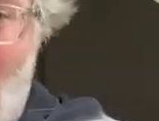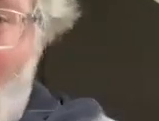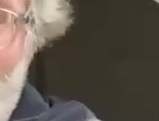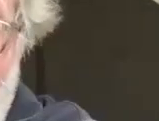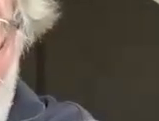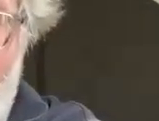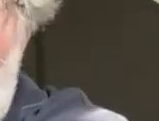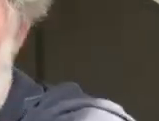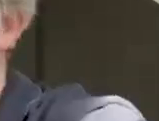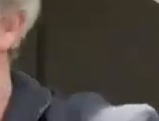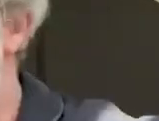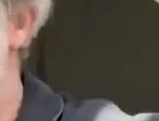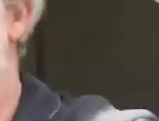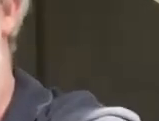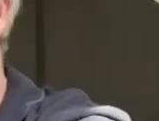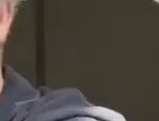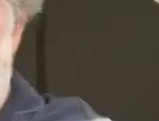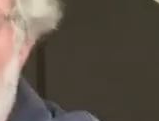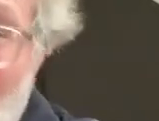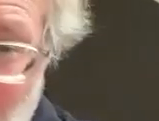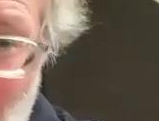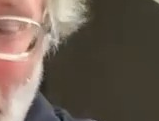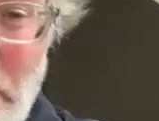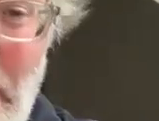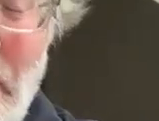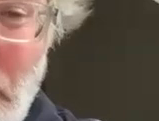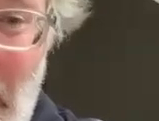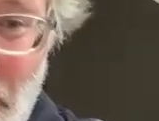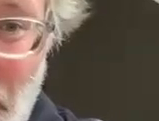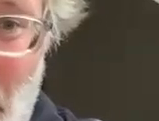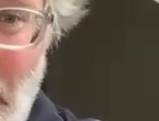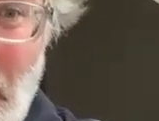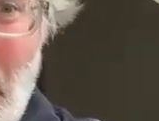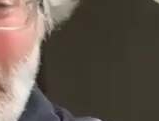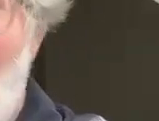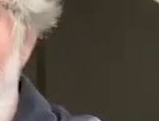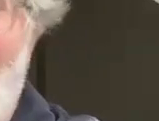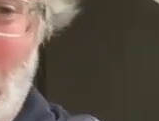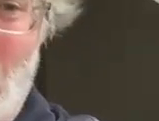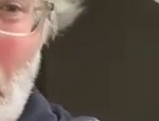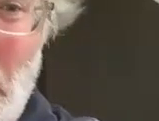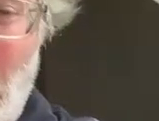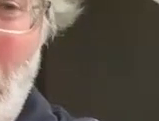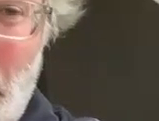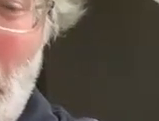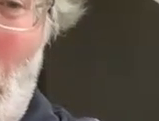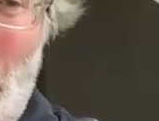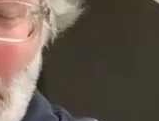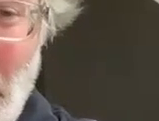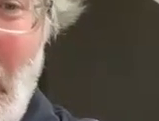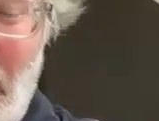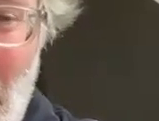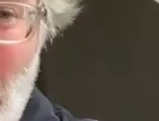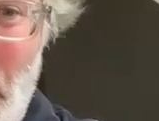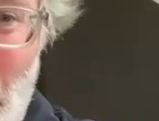aggregate over time and the actors who are making those habits who are taking those actions right it matters when the metropolitan museum of